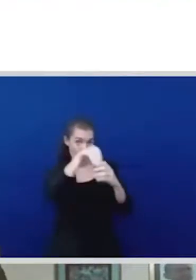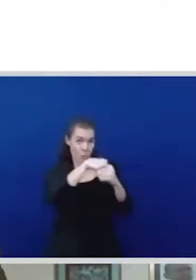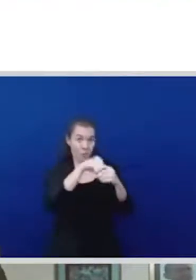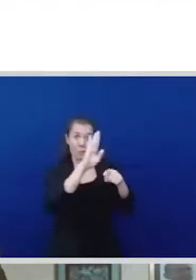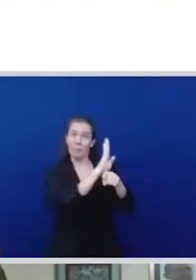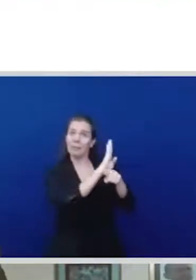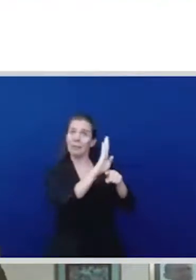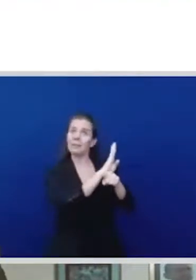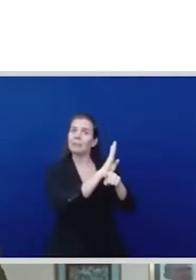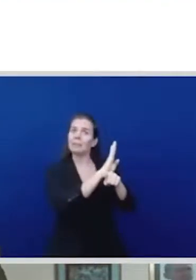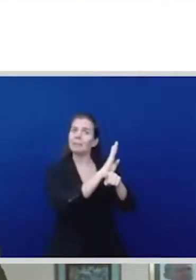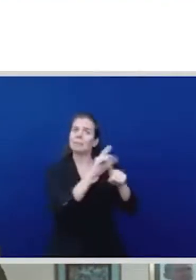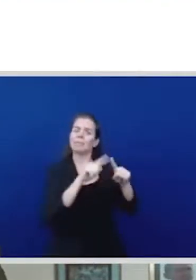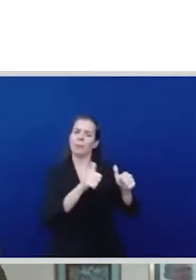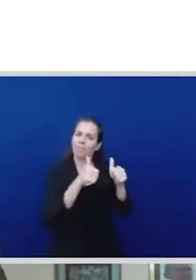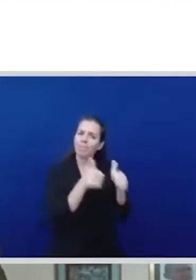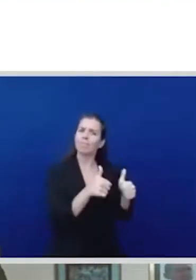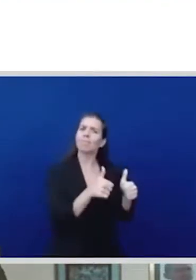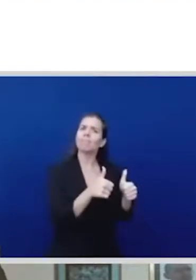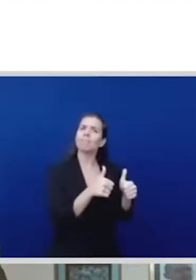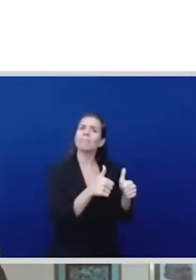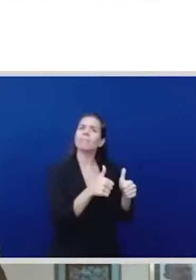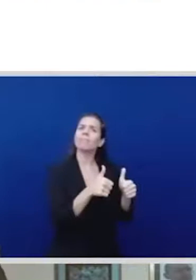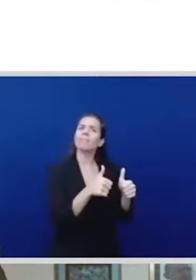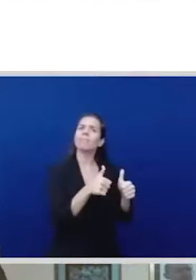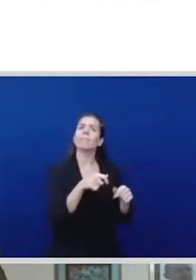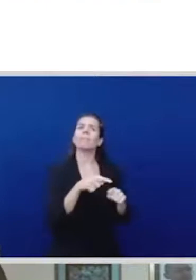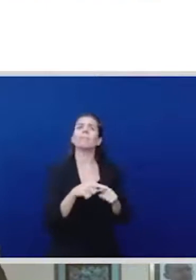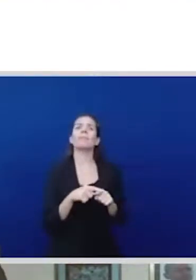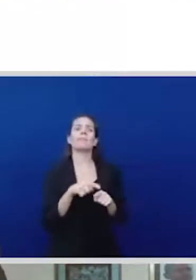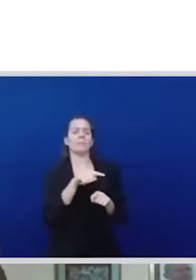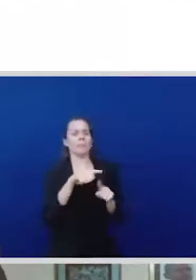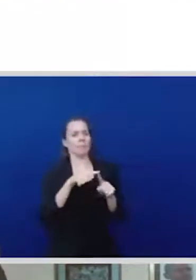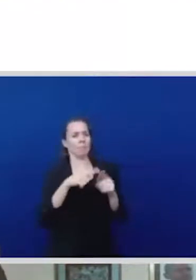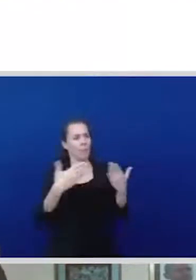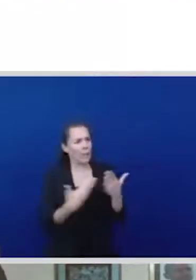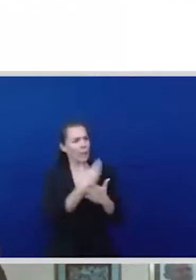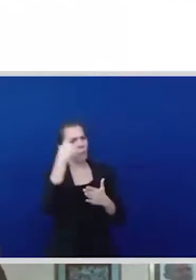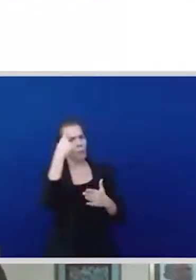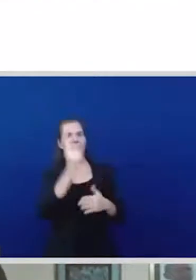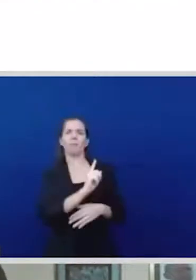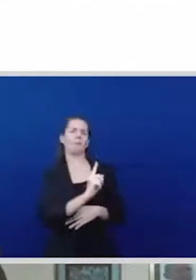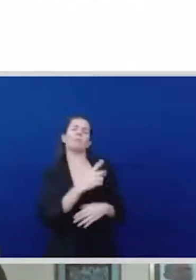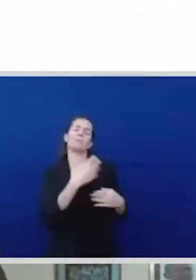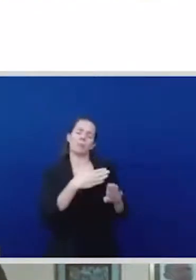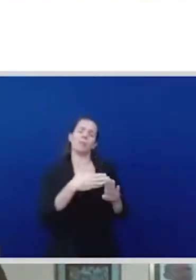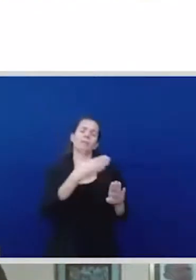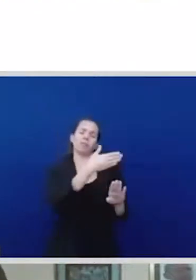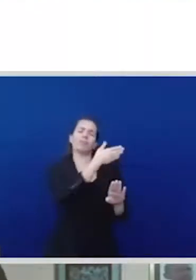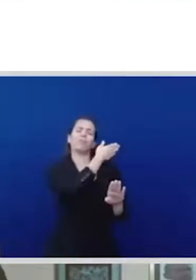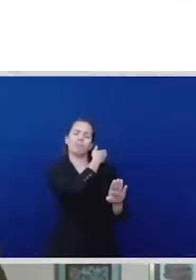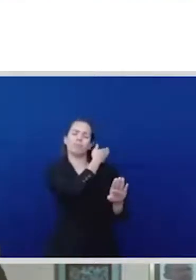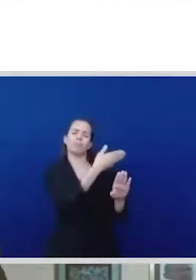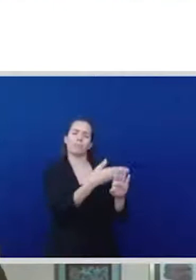existing and I think the time is now for us as civil society what regardless of where we're